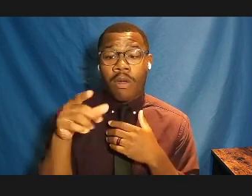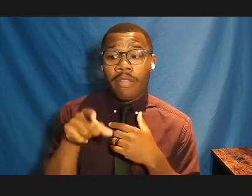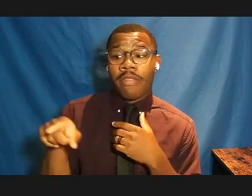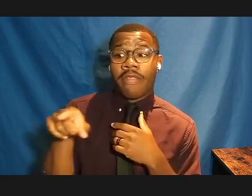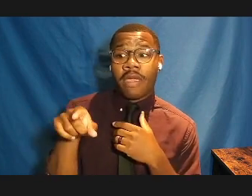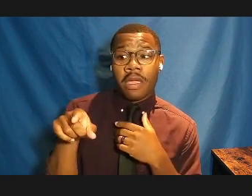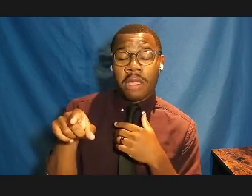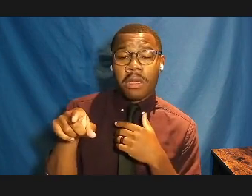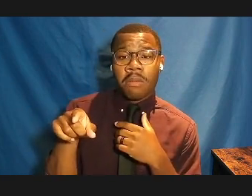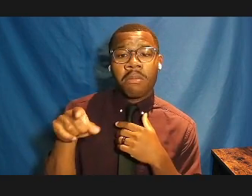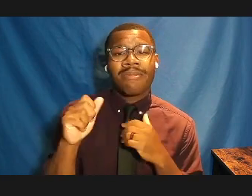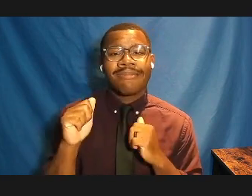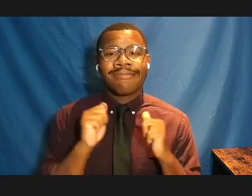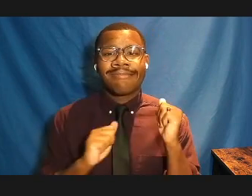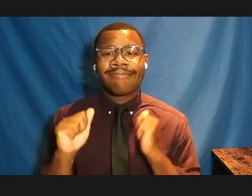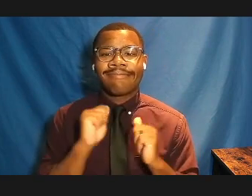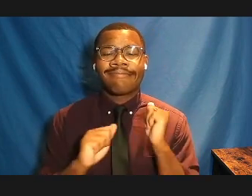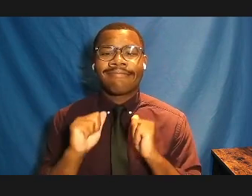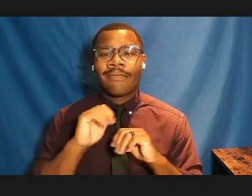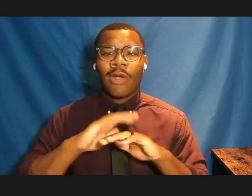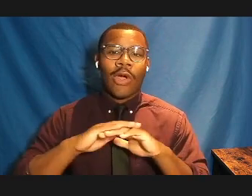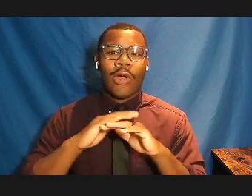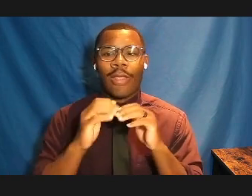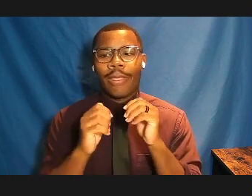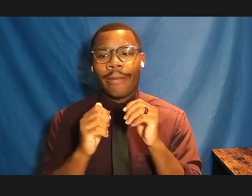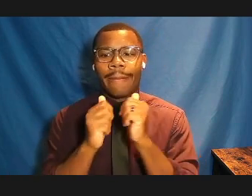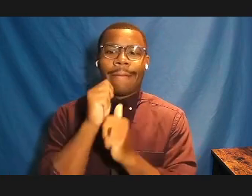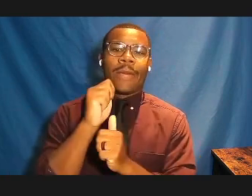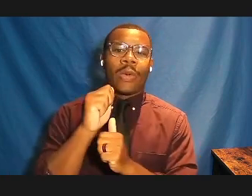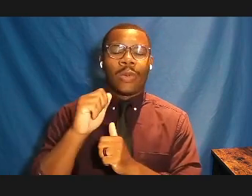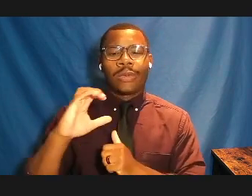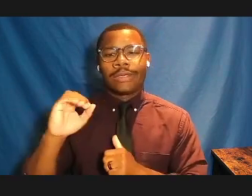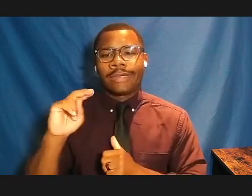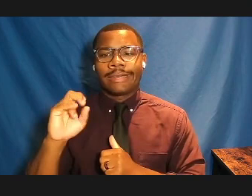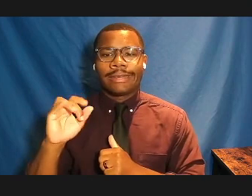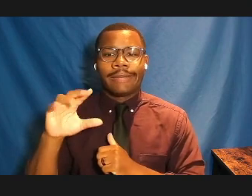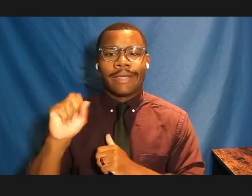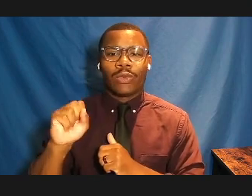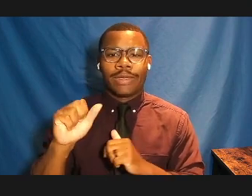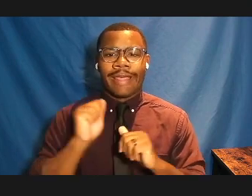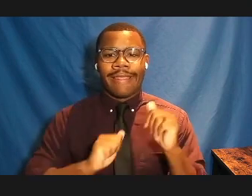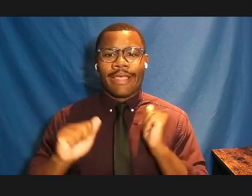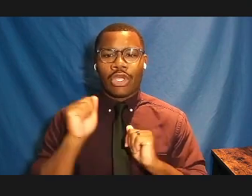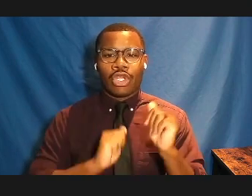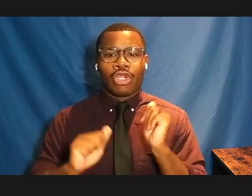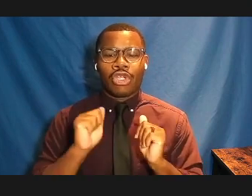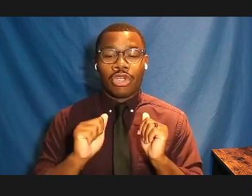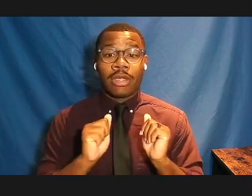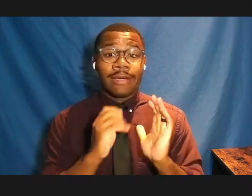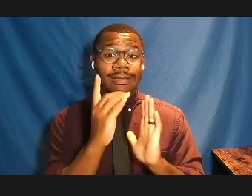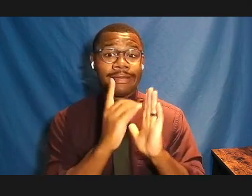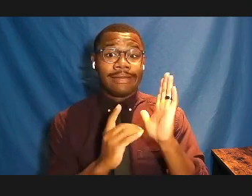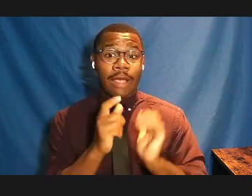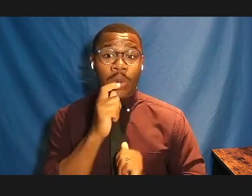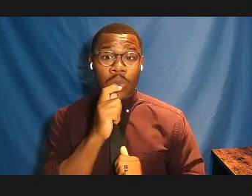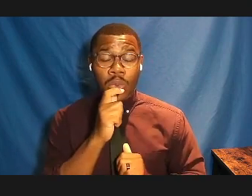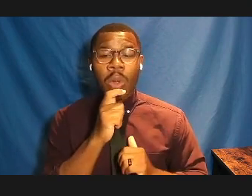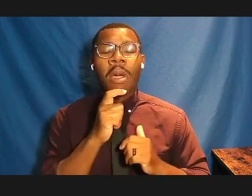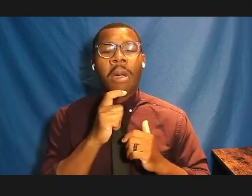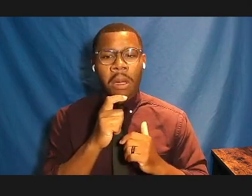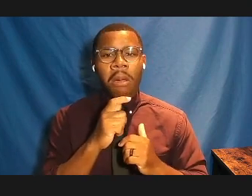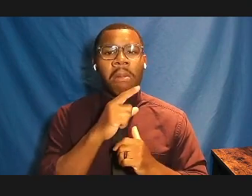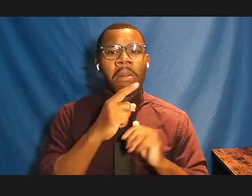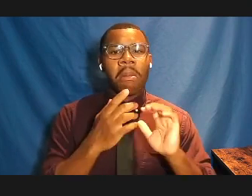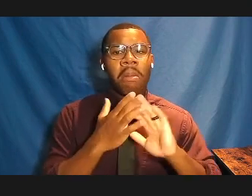on the most conspicuous theater, which seems to be peculiarly designed by providence for the display of human greatness